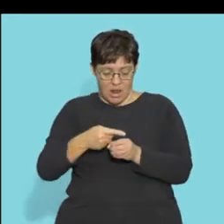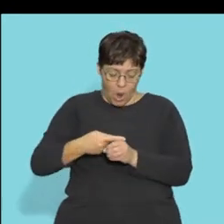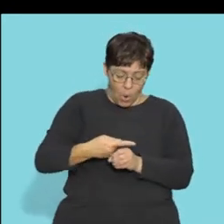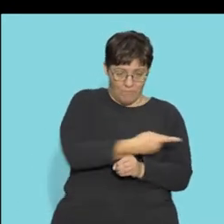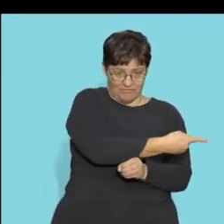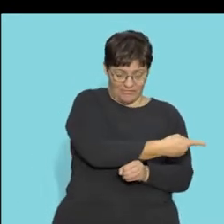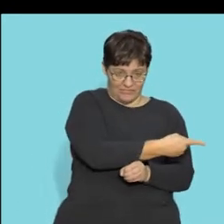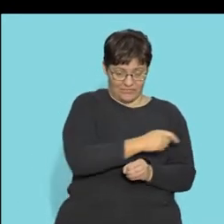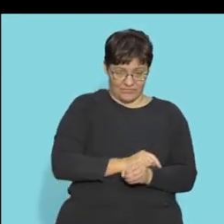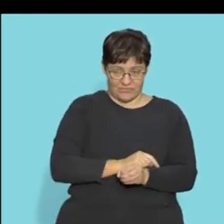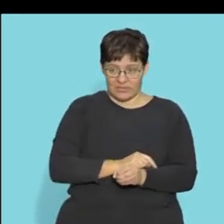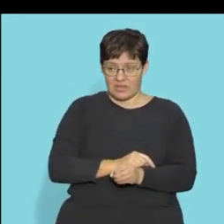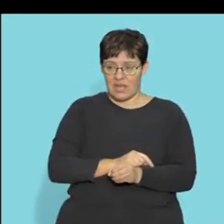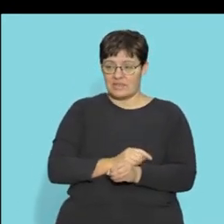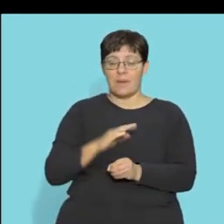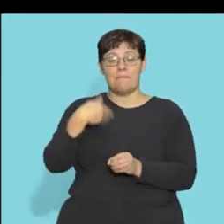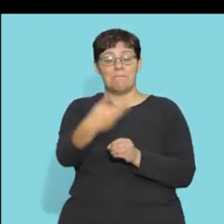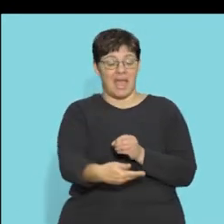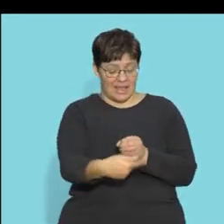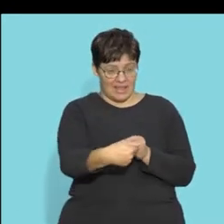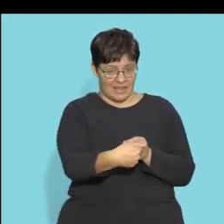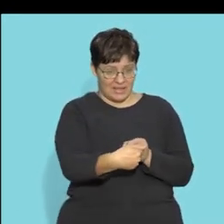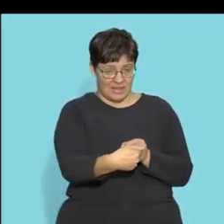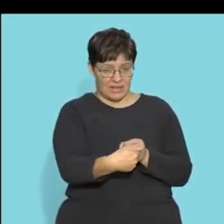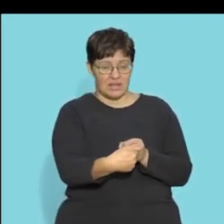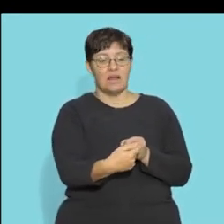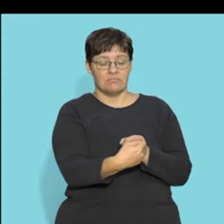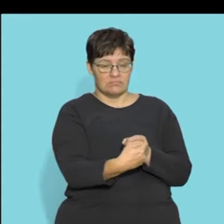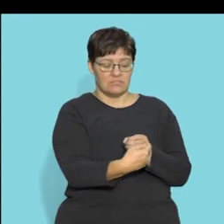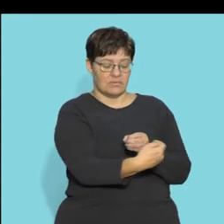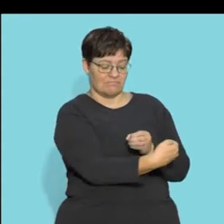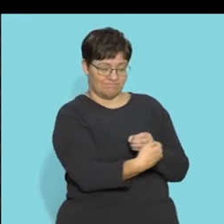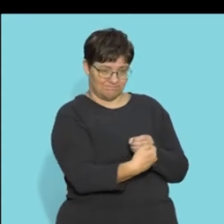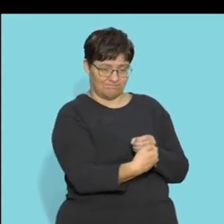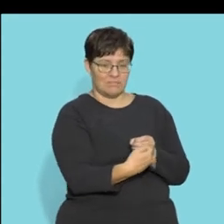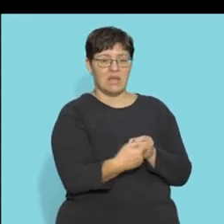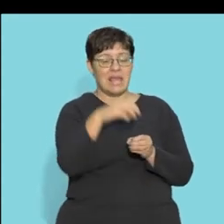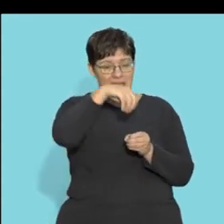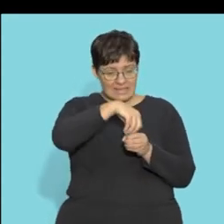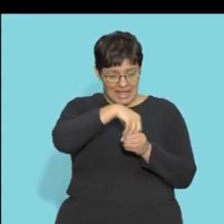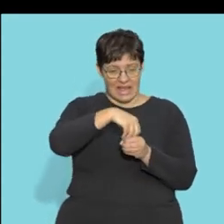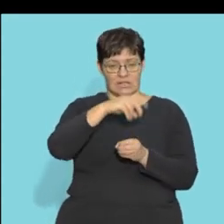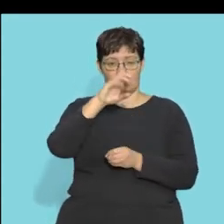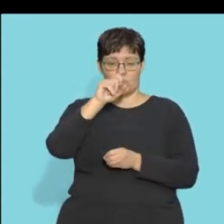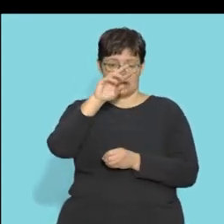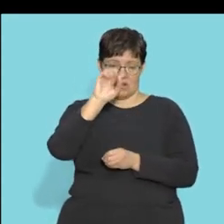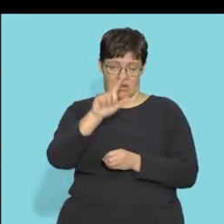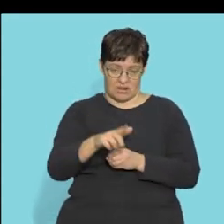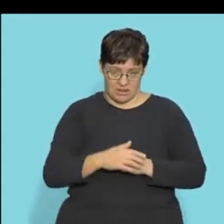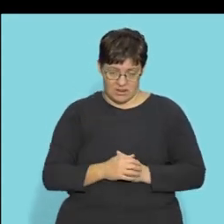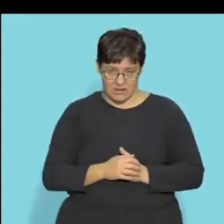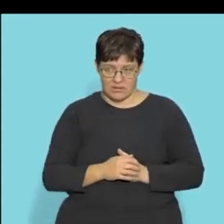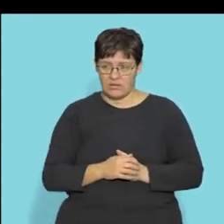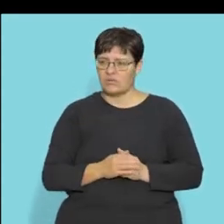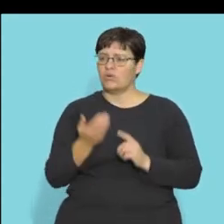this motor neuron, you'll find the sensory root. And that is a sensory neuron that's in the dorsal root. Right.